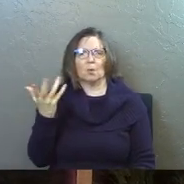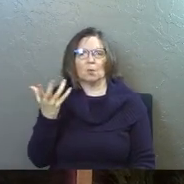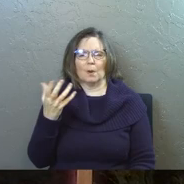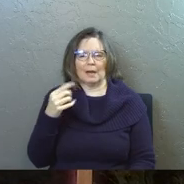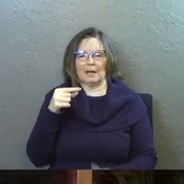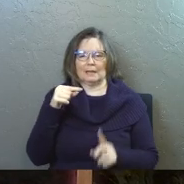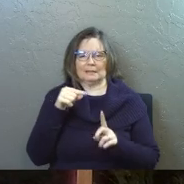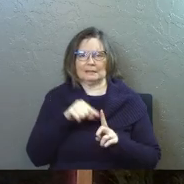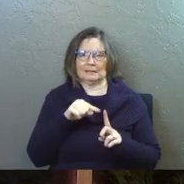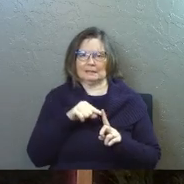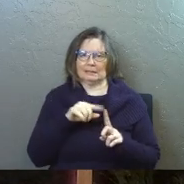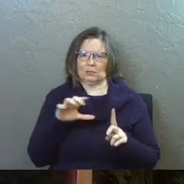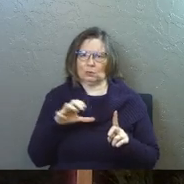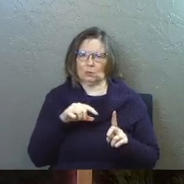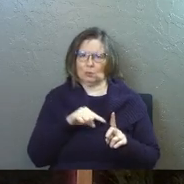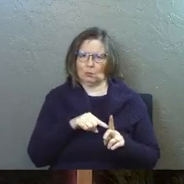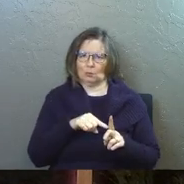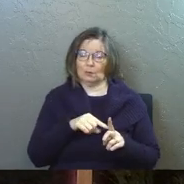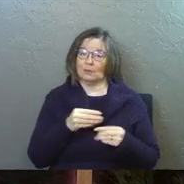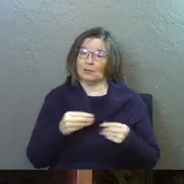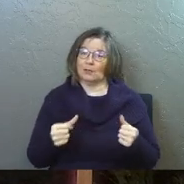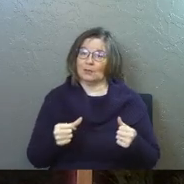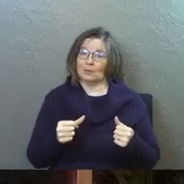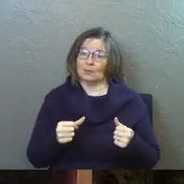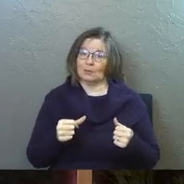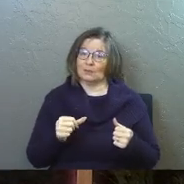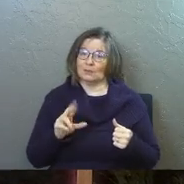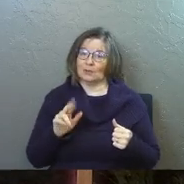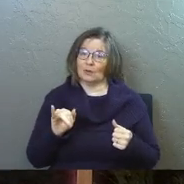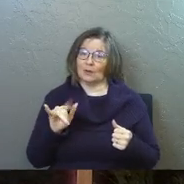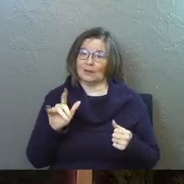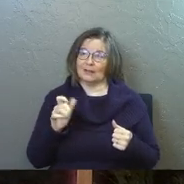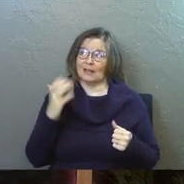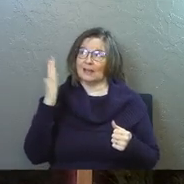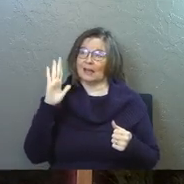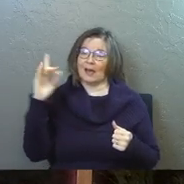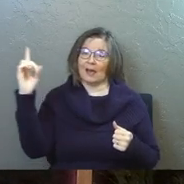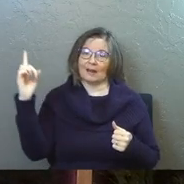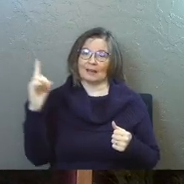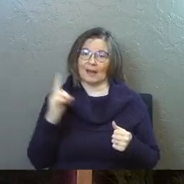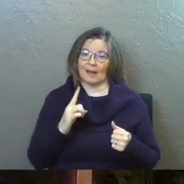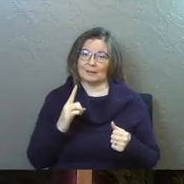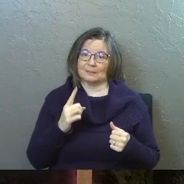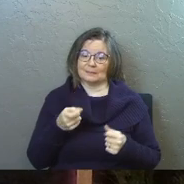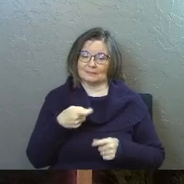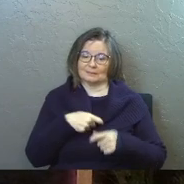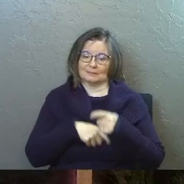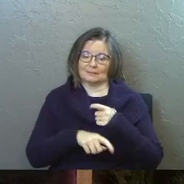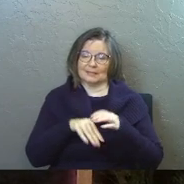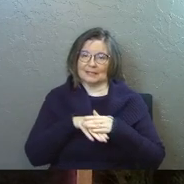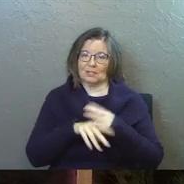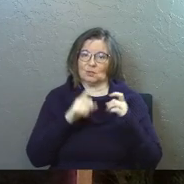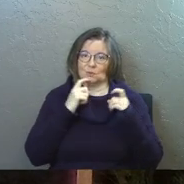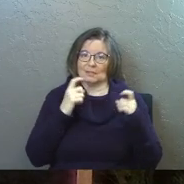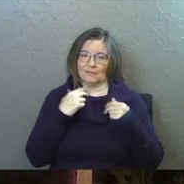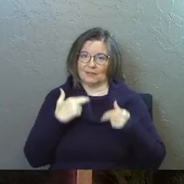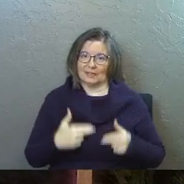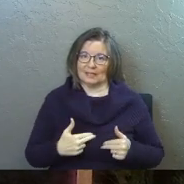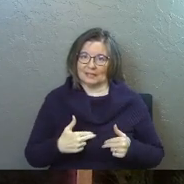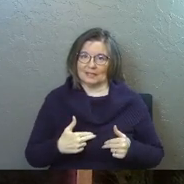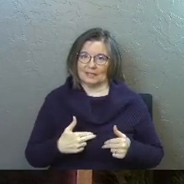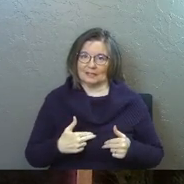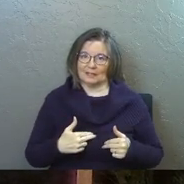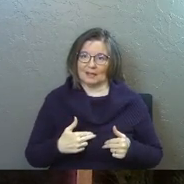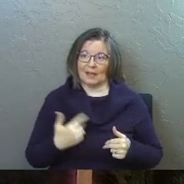does he do? The solution to the great riddle is that God comes into sinful humanity and he